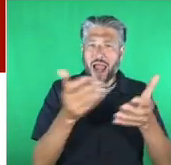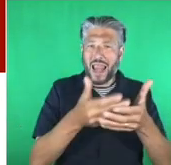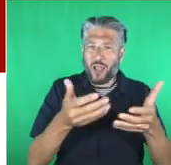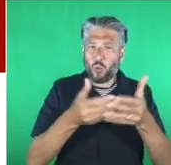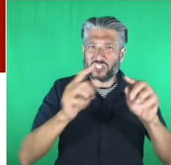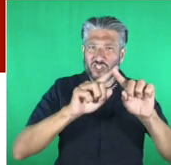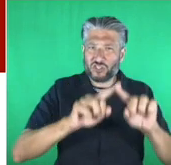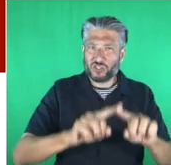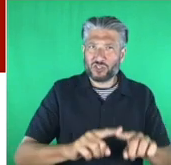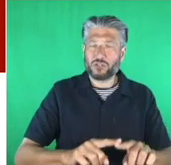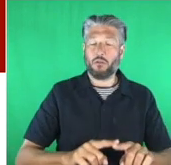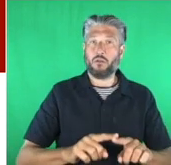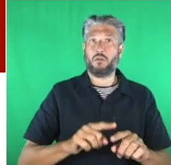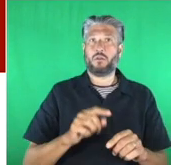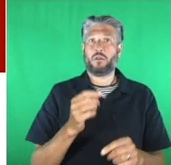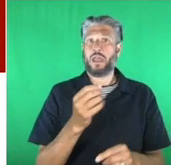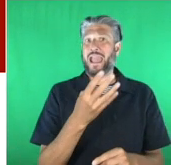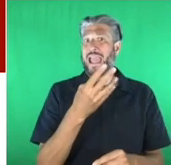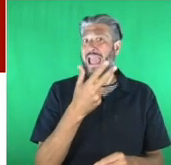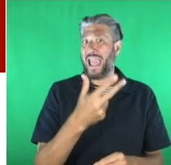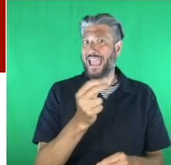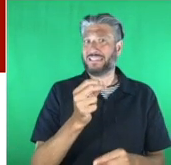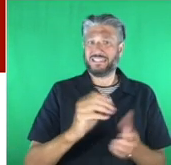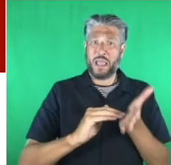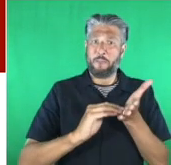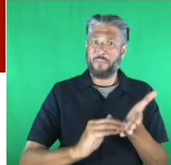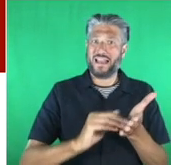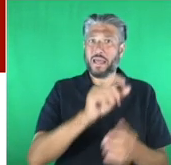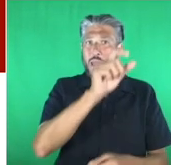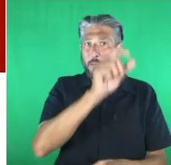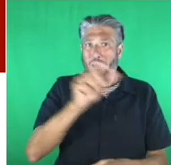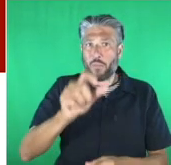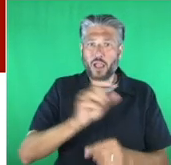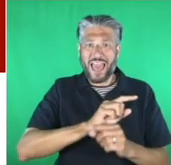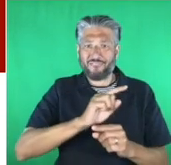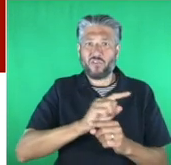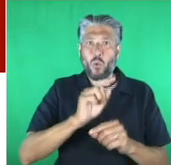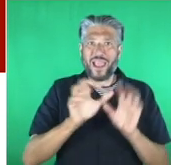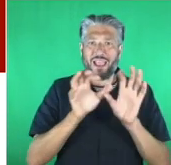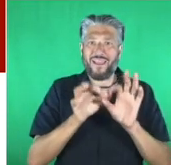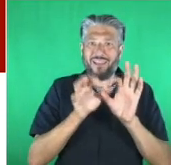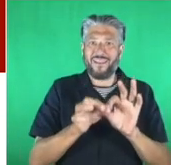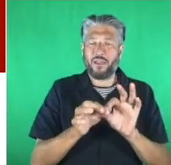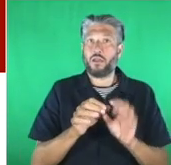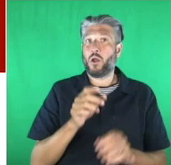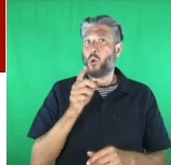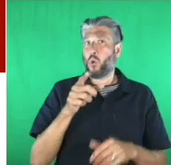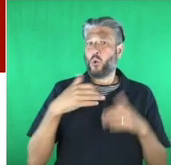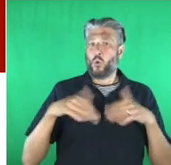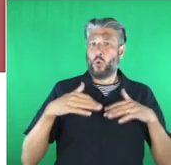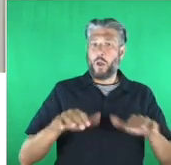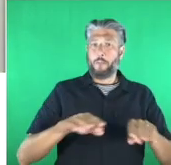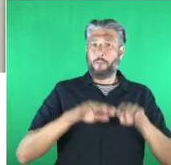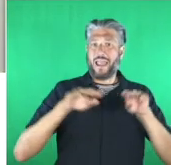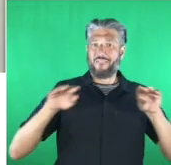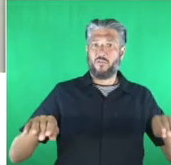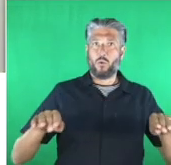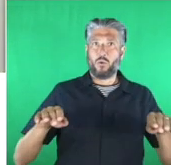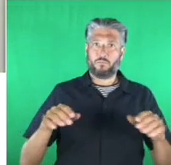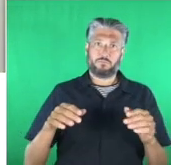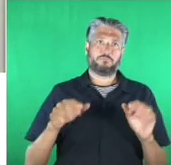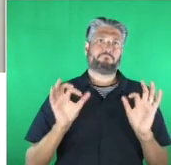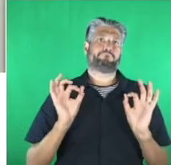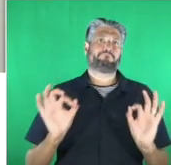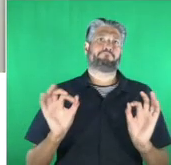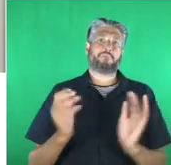since 2018 they have been rebuilding the platform with accessibility at the forefront of their design again